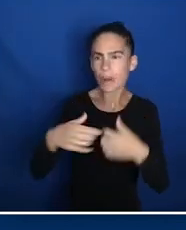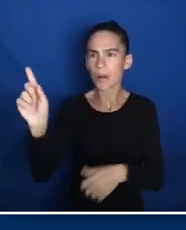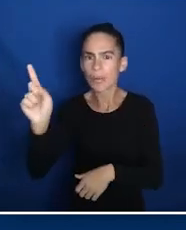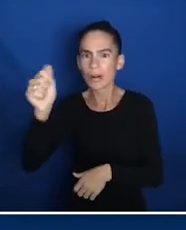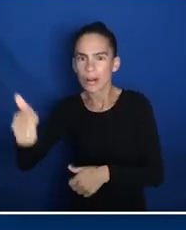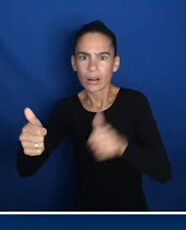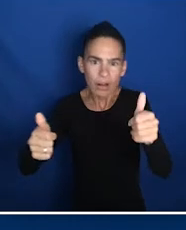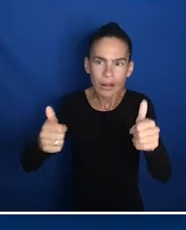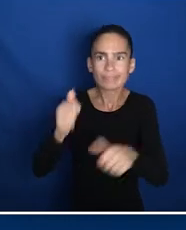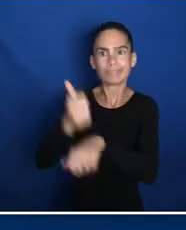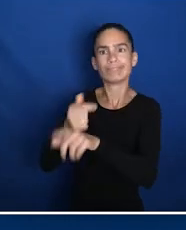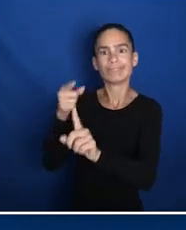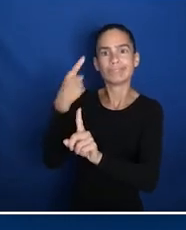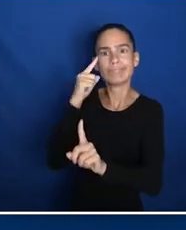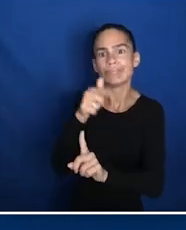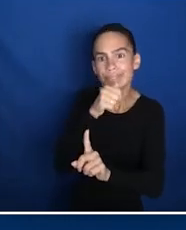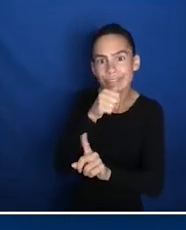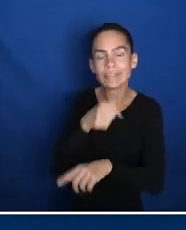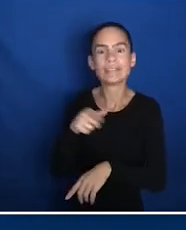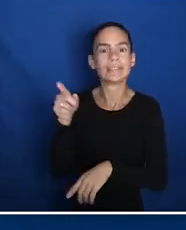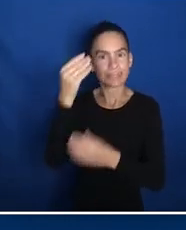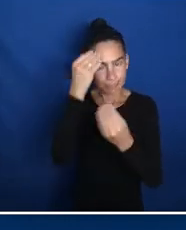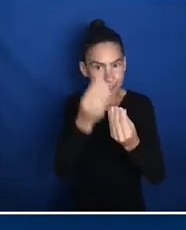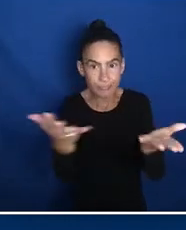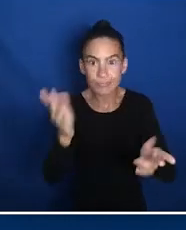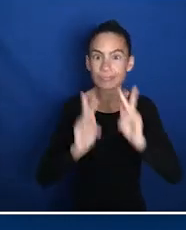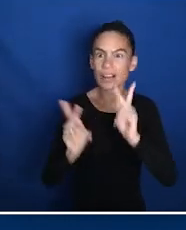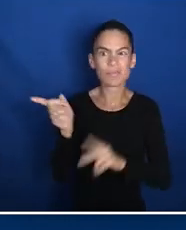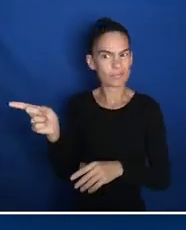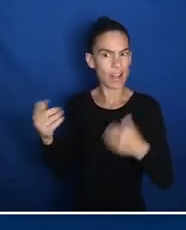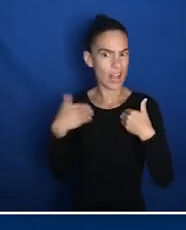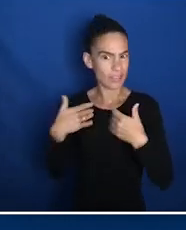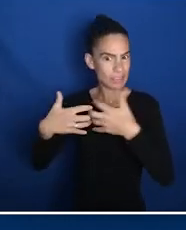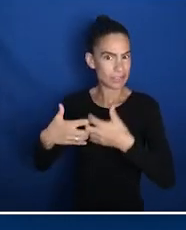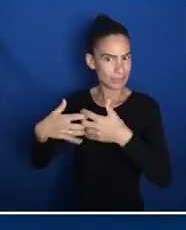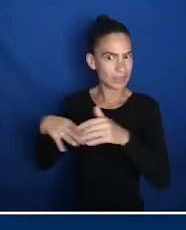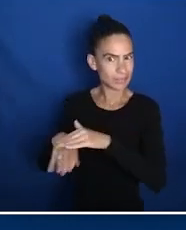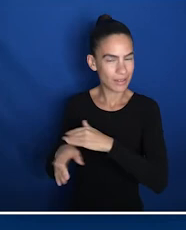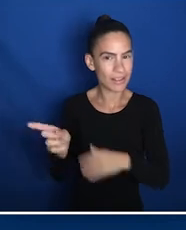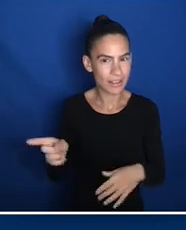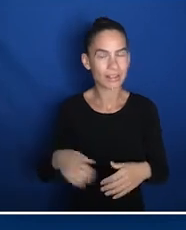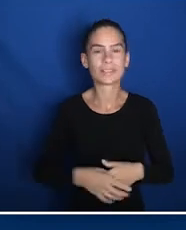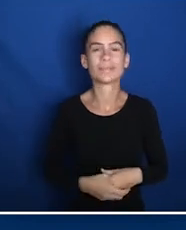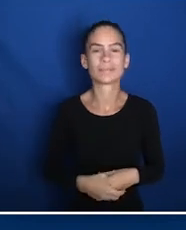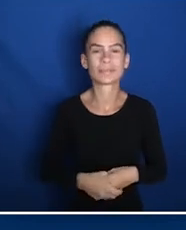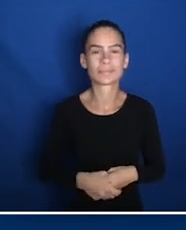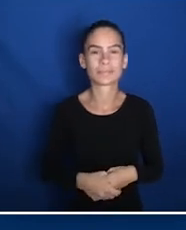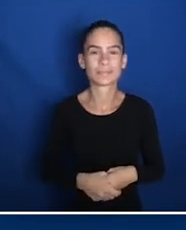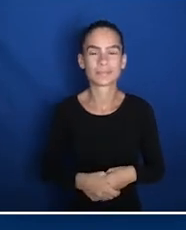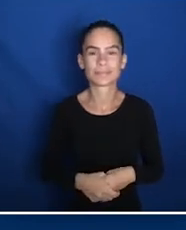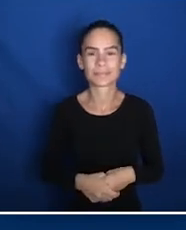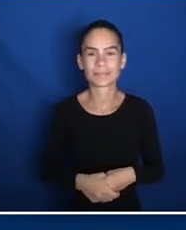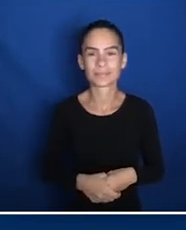to locate them to protect voter privacy, and inform voters that they are available. A poll worker guides Andrea to a